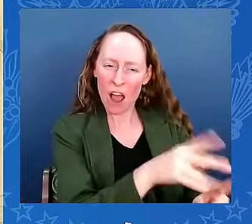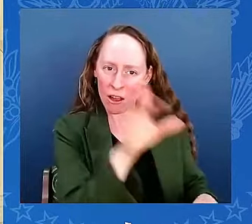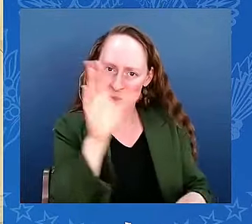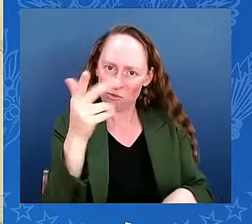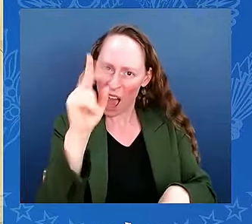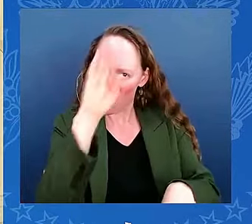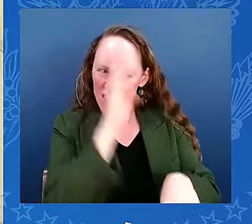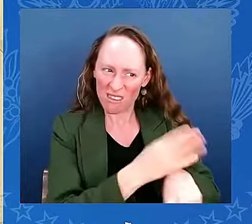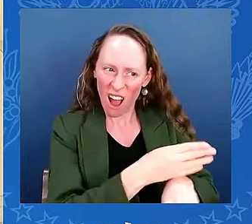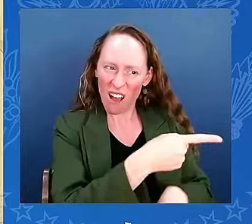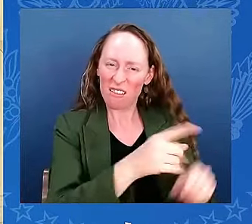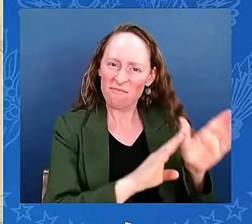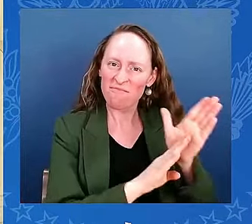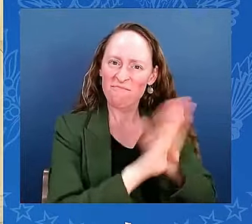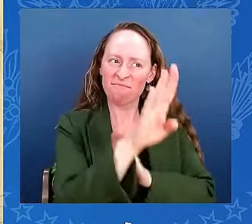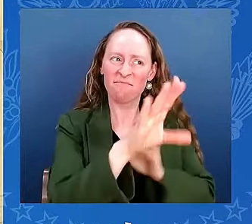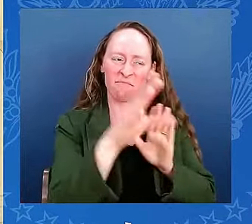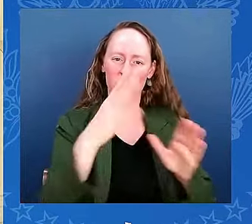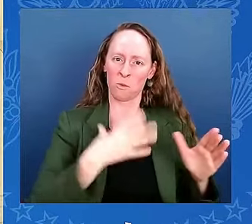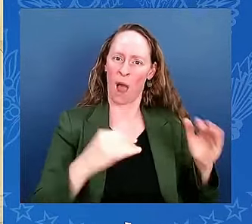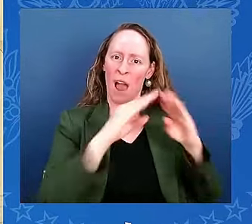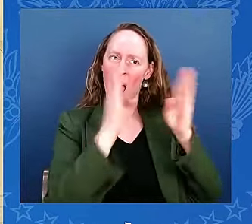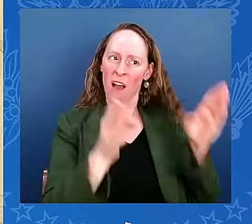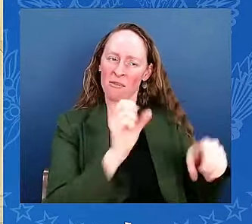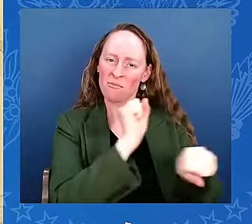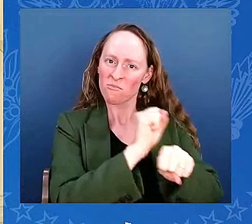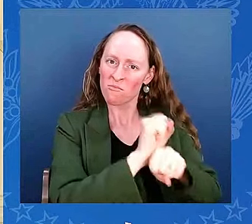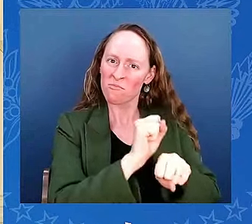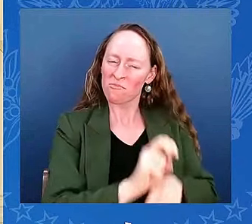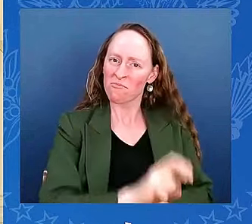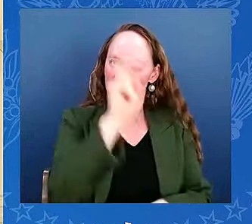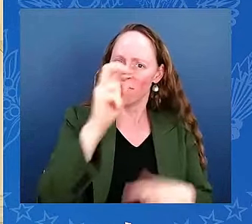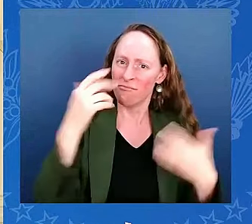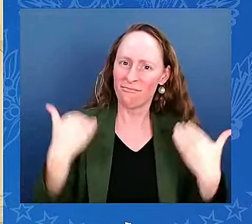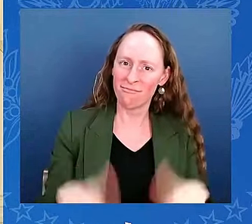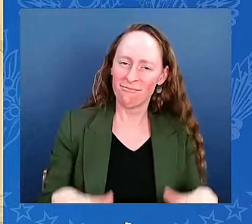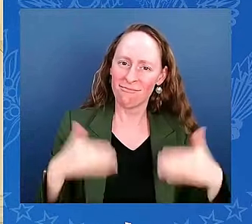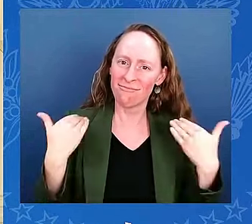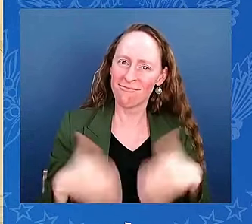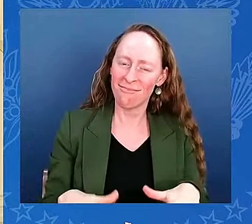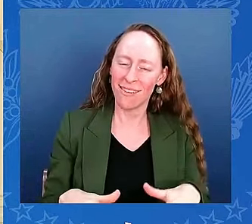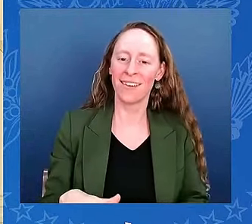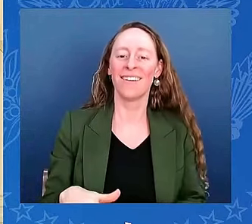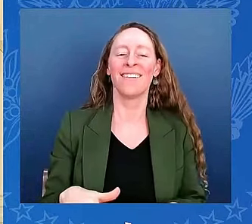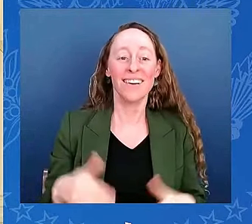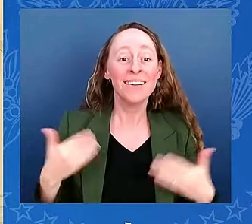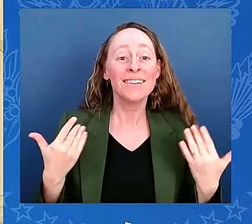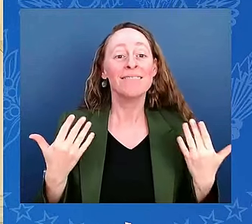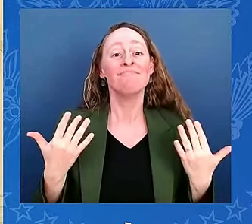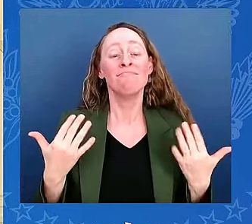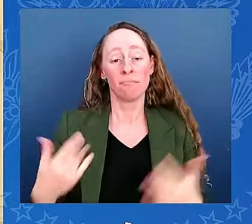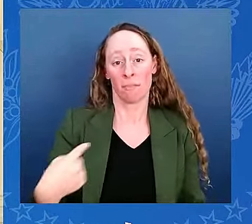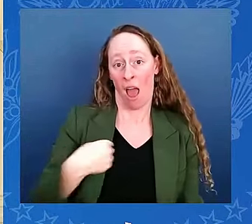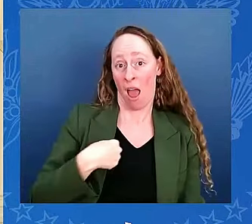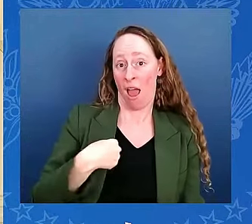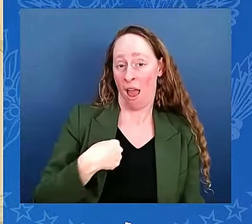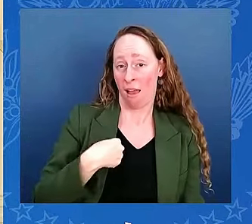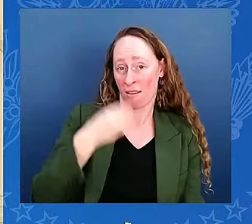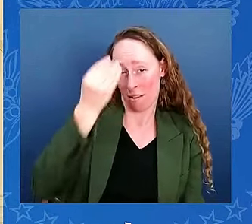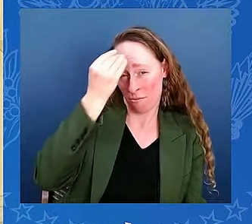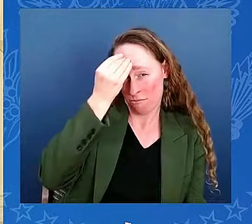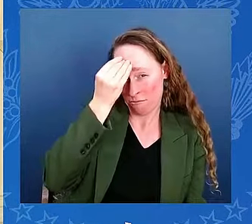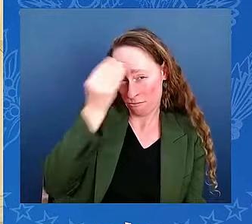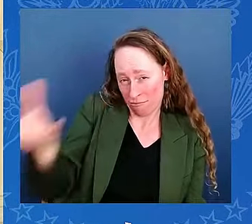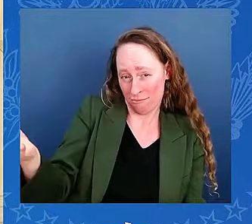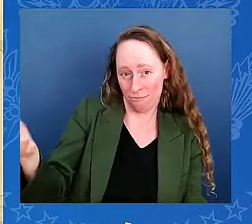Years later, I told President Biden how much it meant to me that he understood my family's sacrifices and their